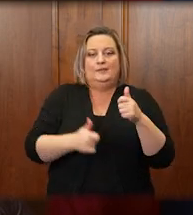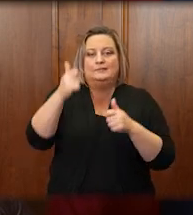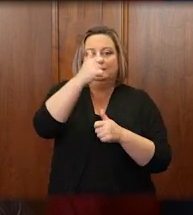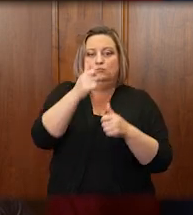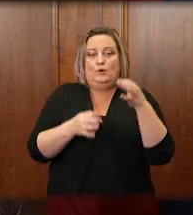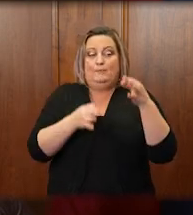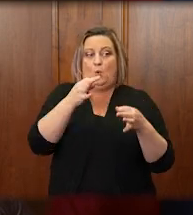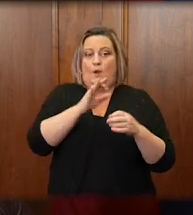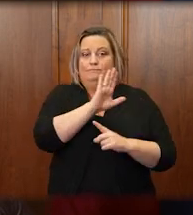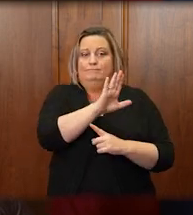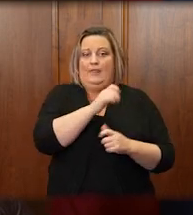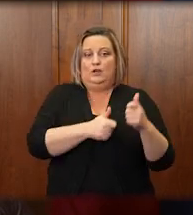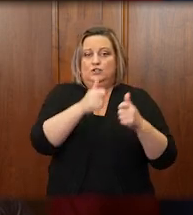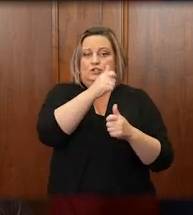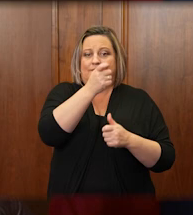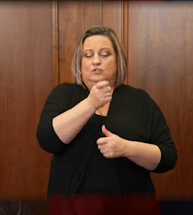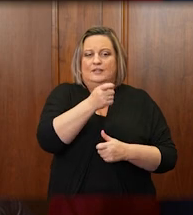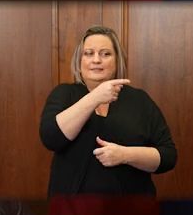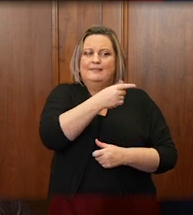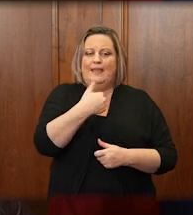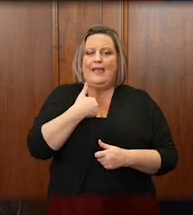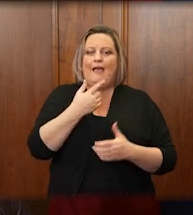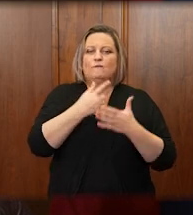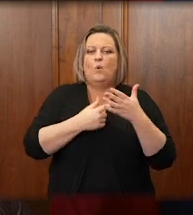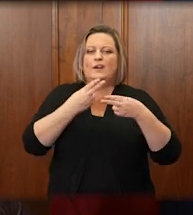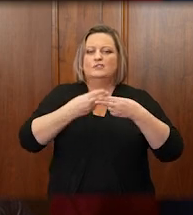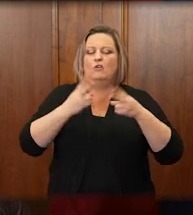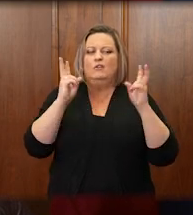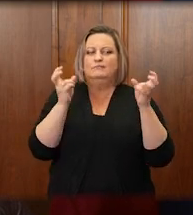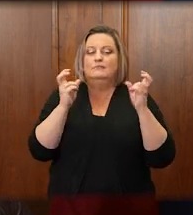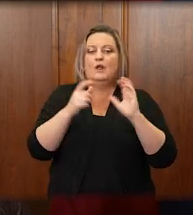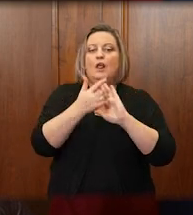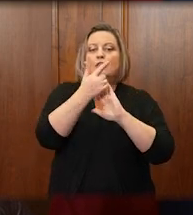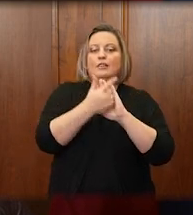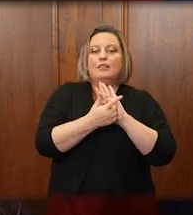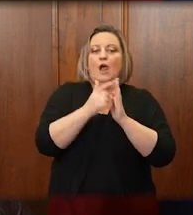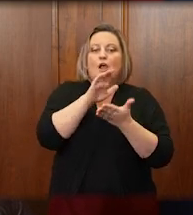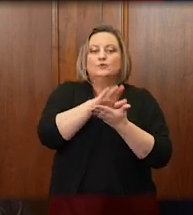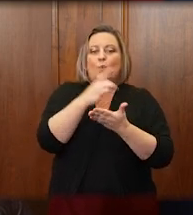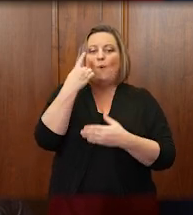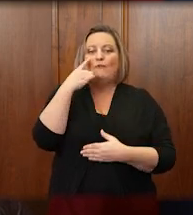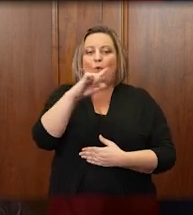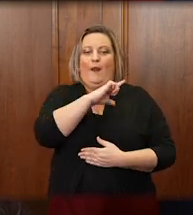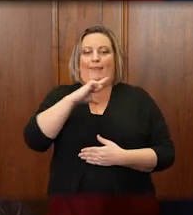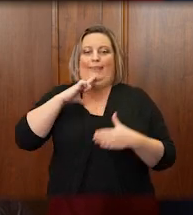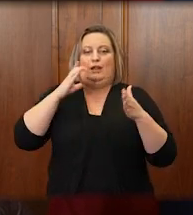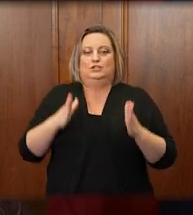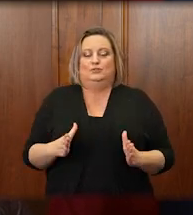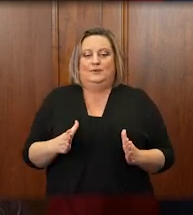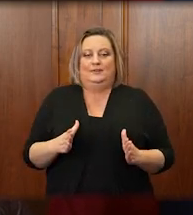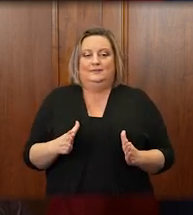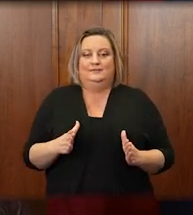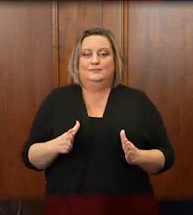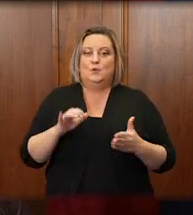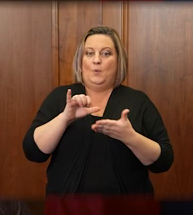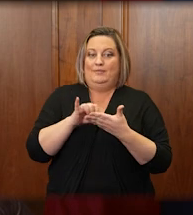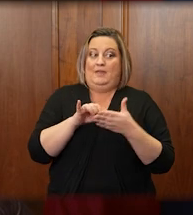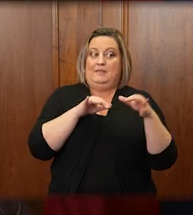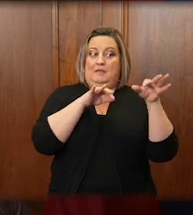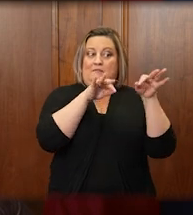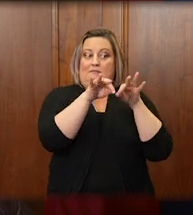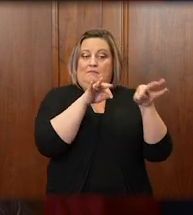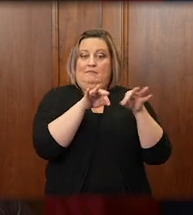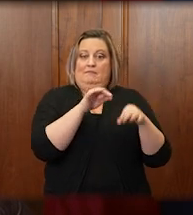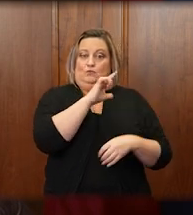that that court holds what it calls a law school for legislators to inform Illinois lawmakers about the Illinois